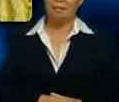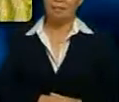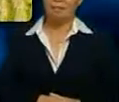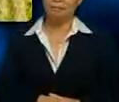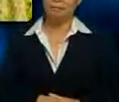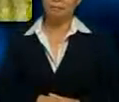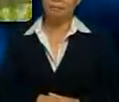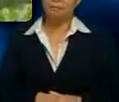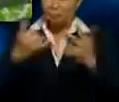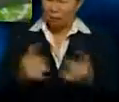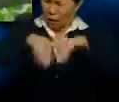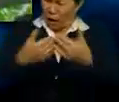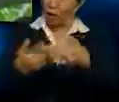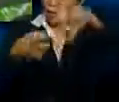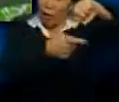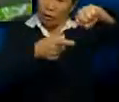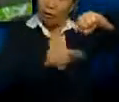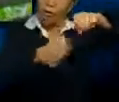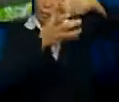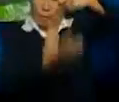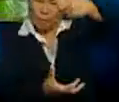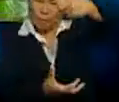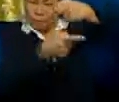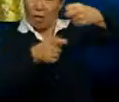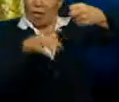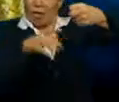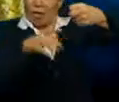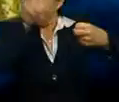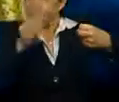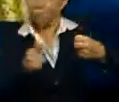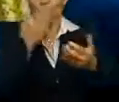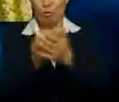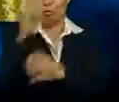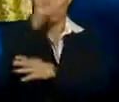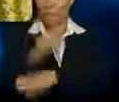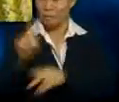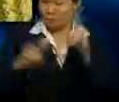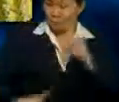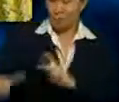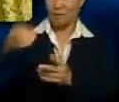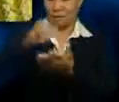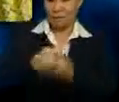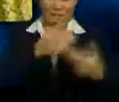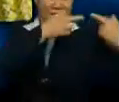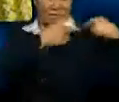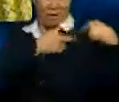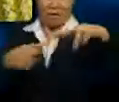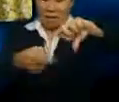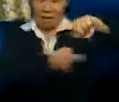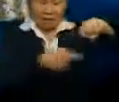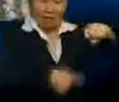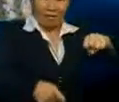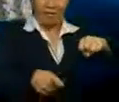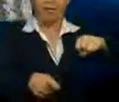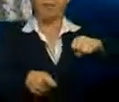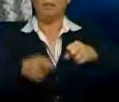Now, how do we harvest the bunches? Good question. The people that is in charge of harvesting the bunches are